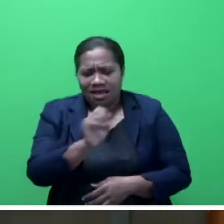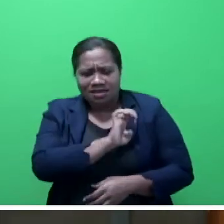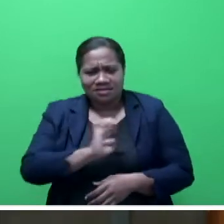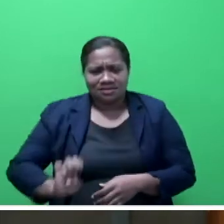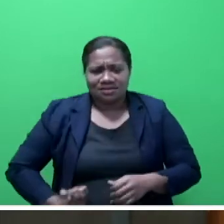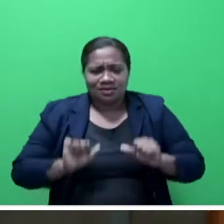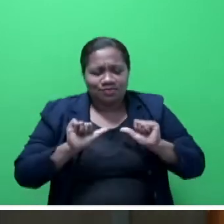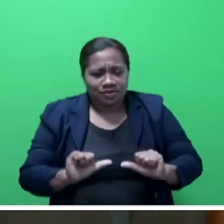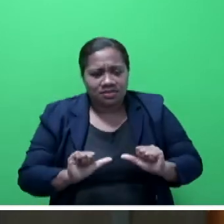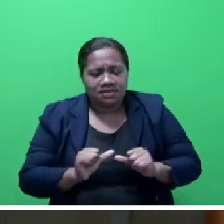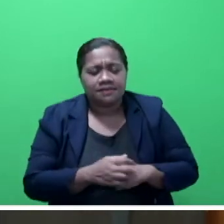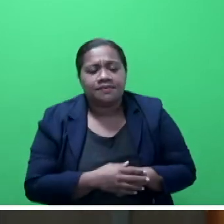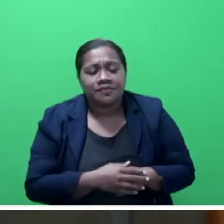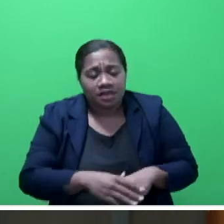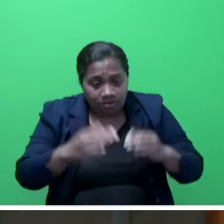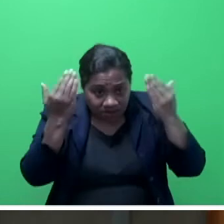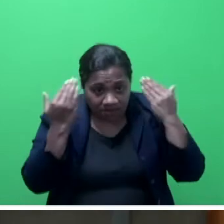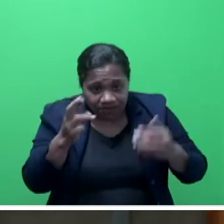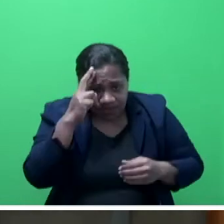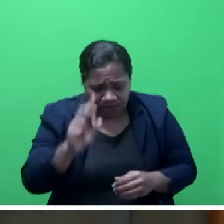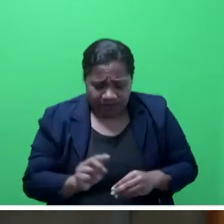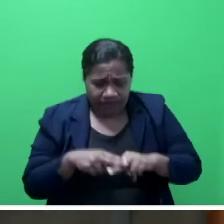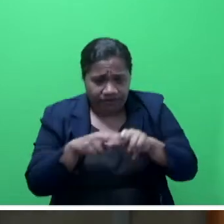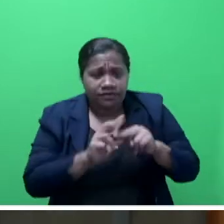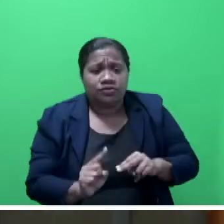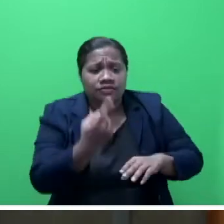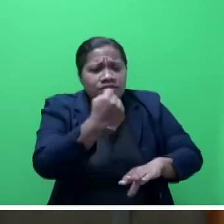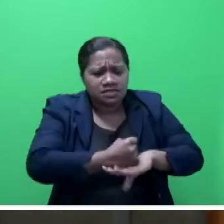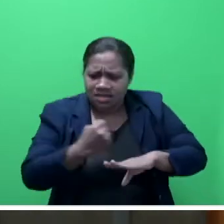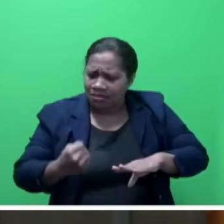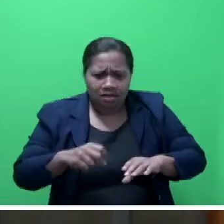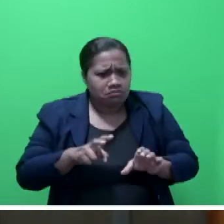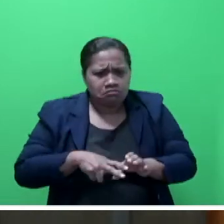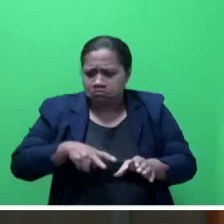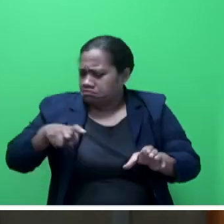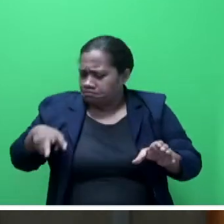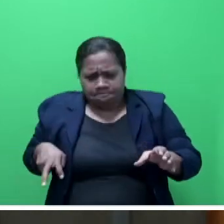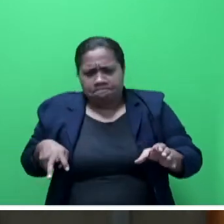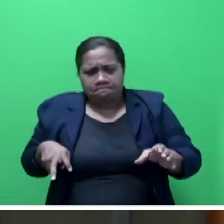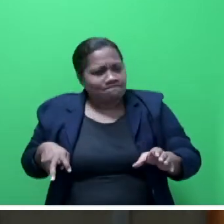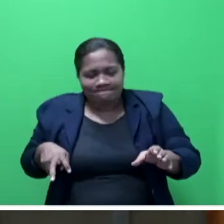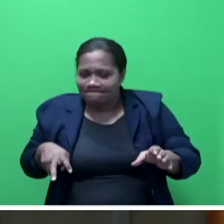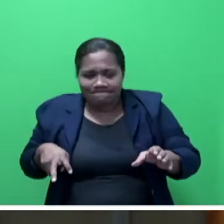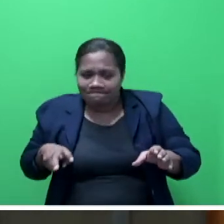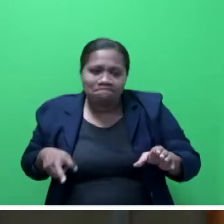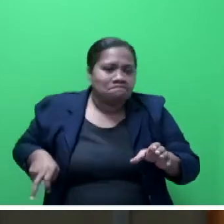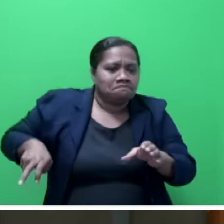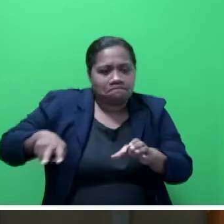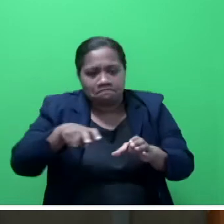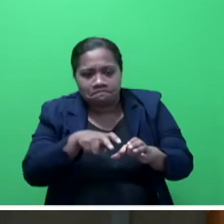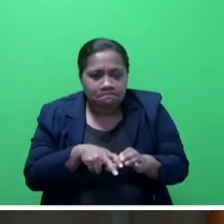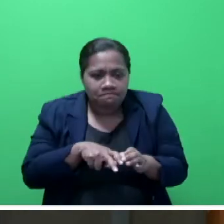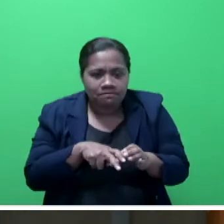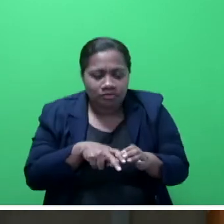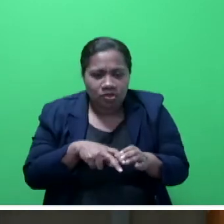Mr Speaker Say, the Fiji Fais government did not step back from taking responsibility. We have put in